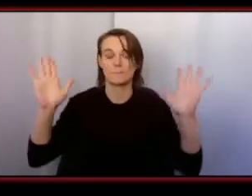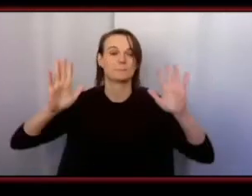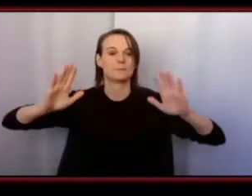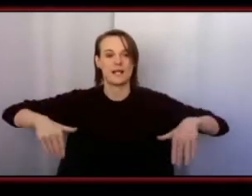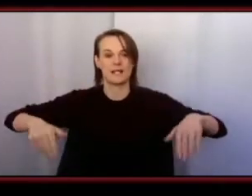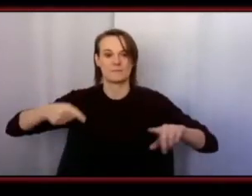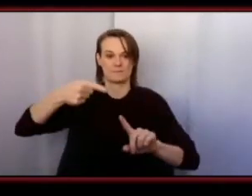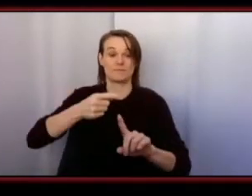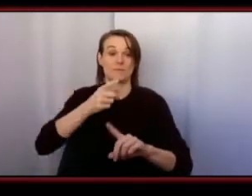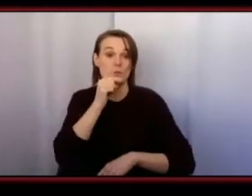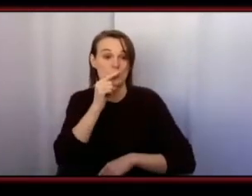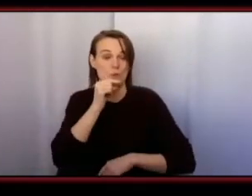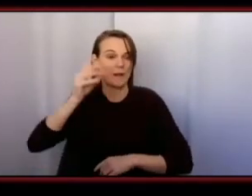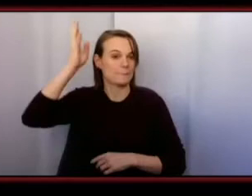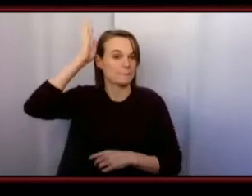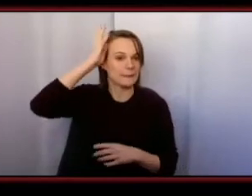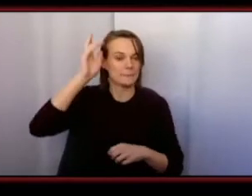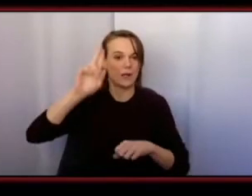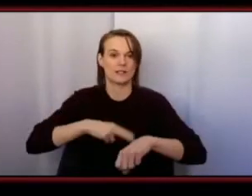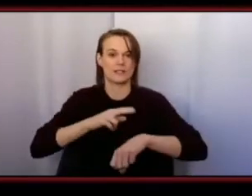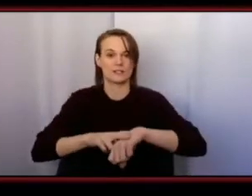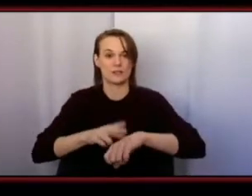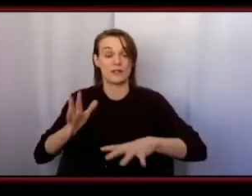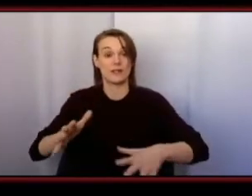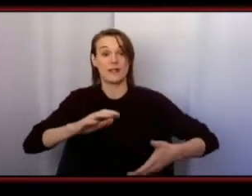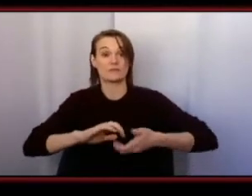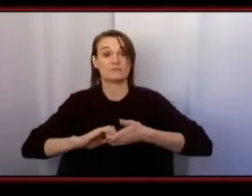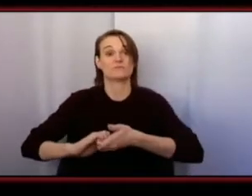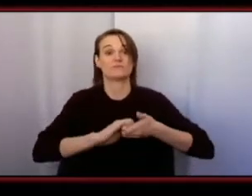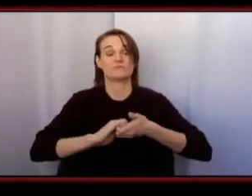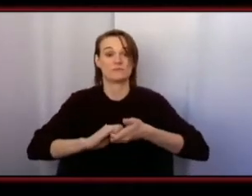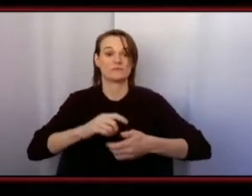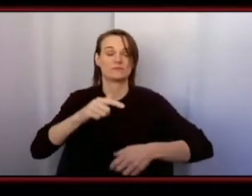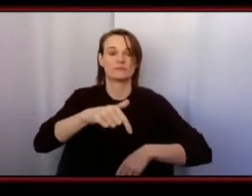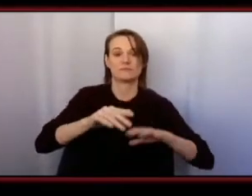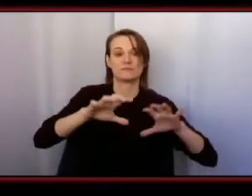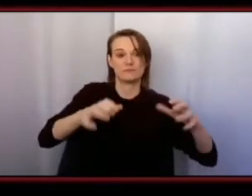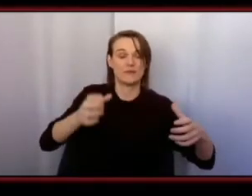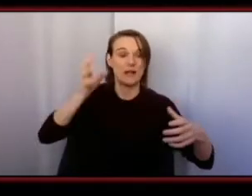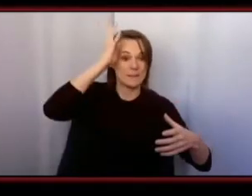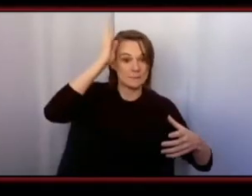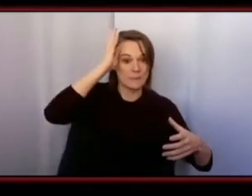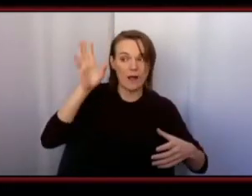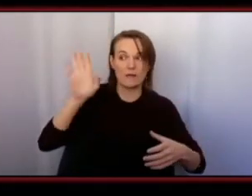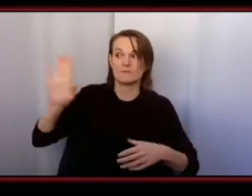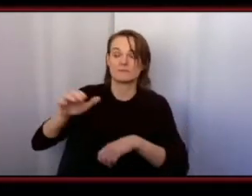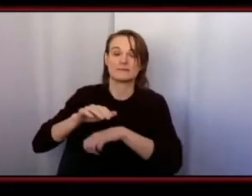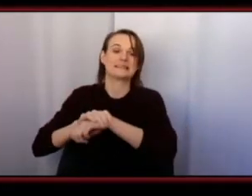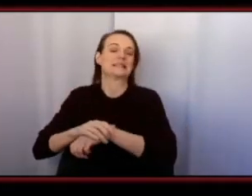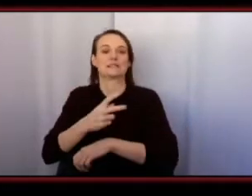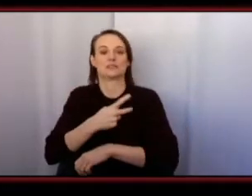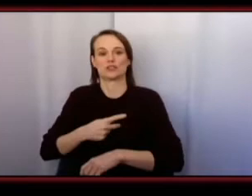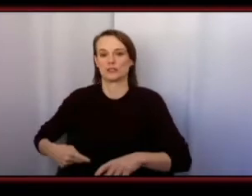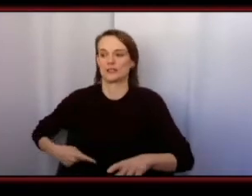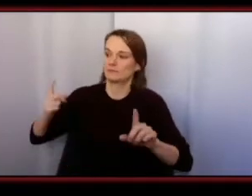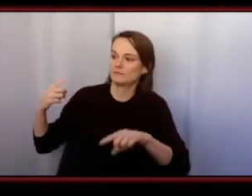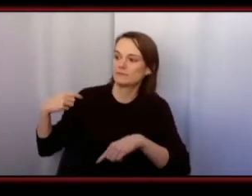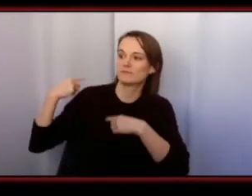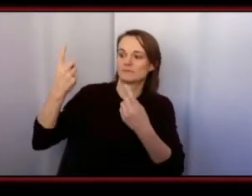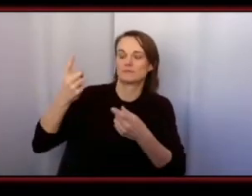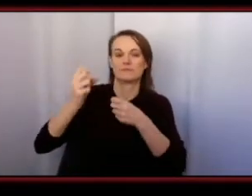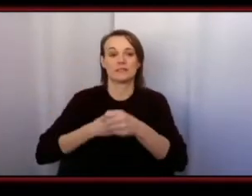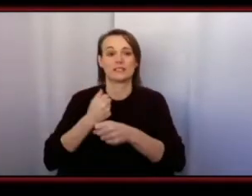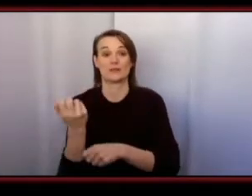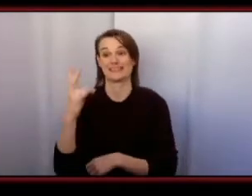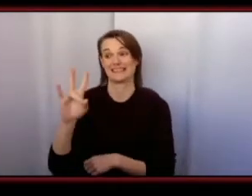relationship is based on a series of peace and friendship treaties between the Mi'kmaq Nation and the Crown dating back to 1725